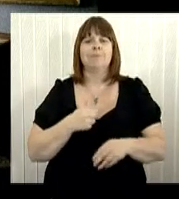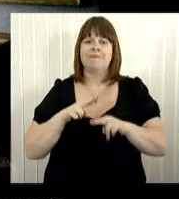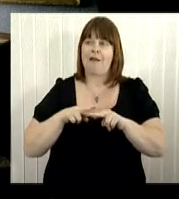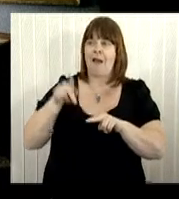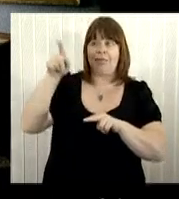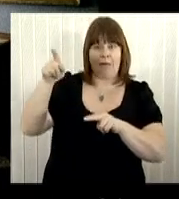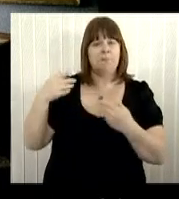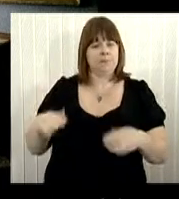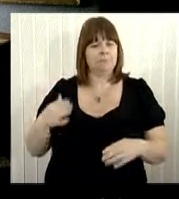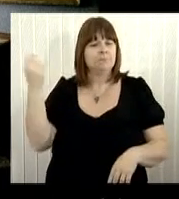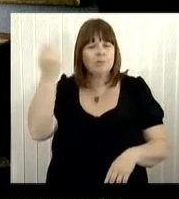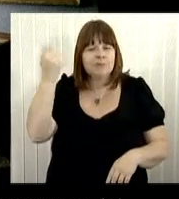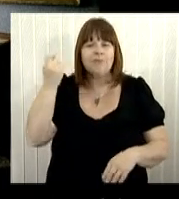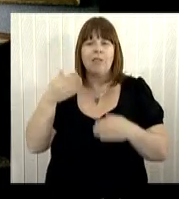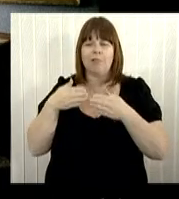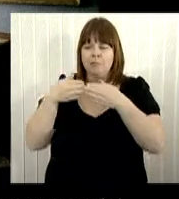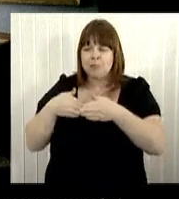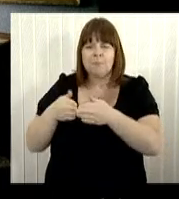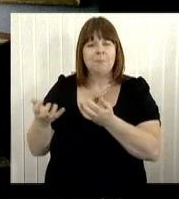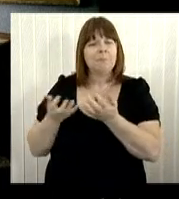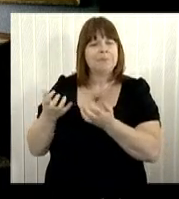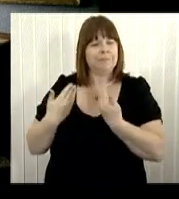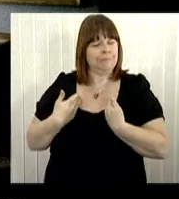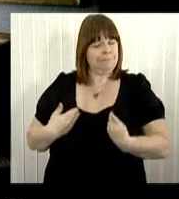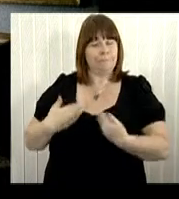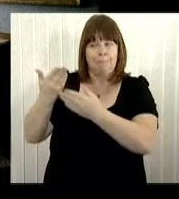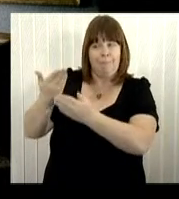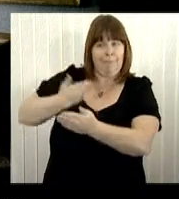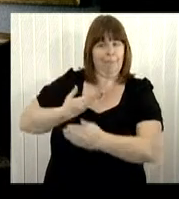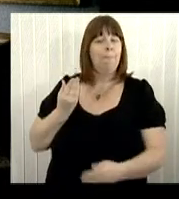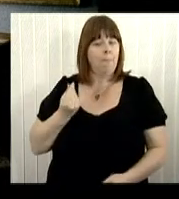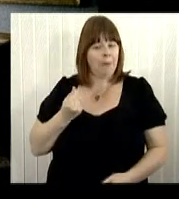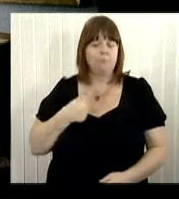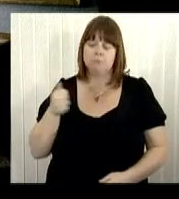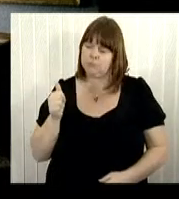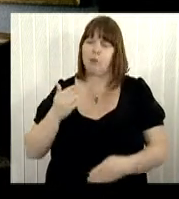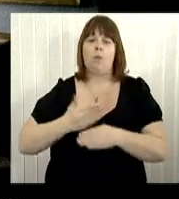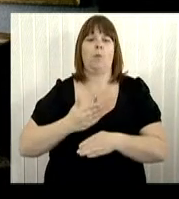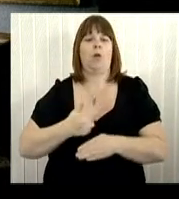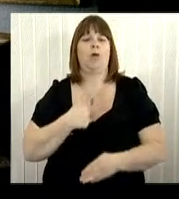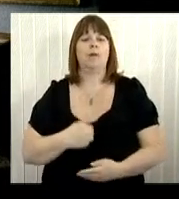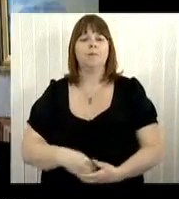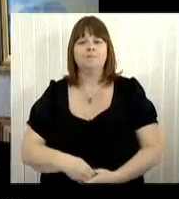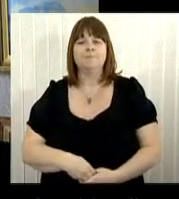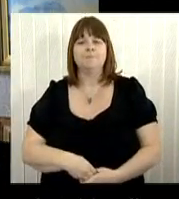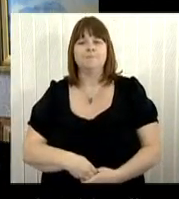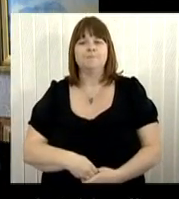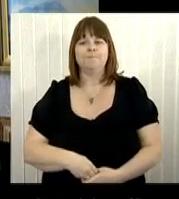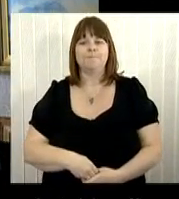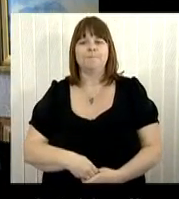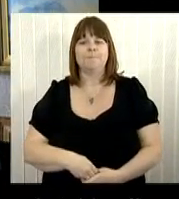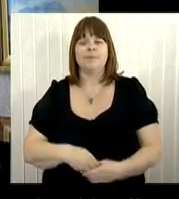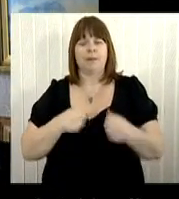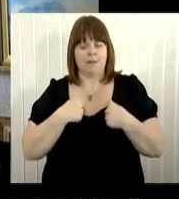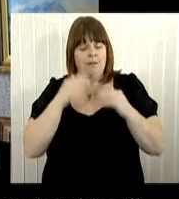to work, even though my father was a successful shipping merchant and has left me very comfortably off. But it is